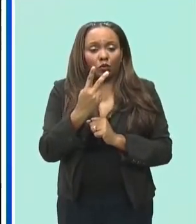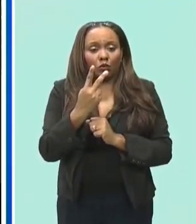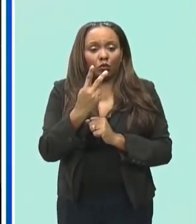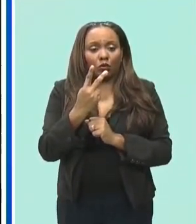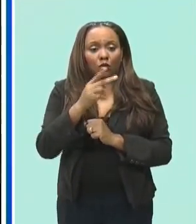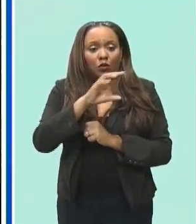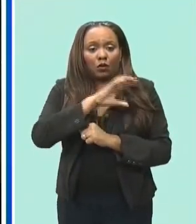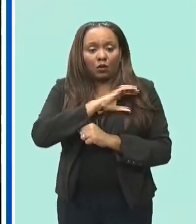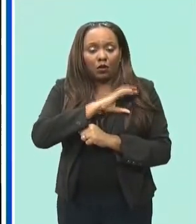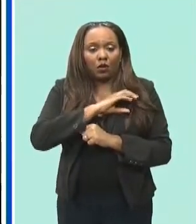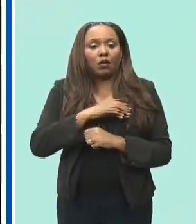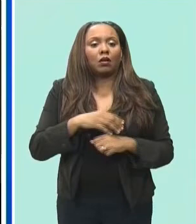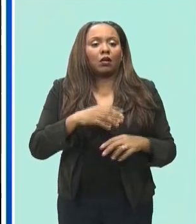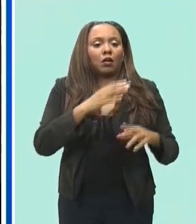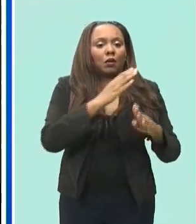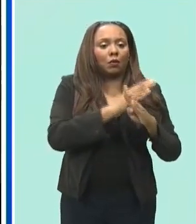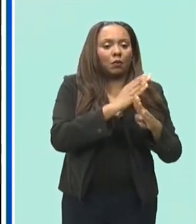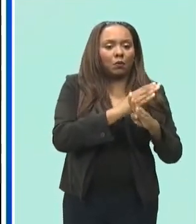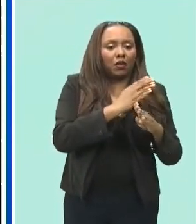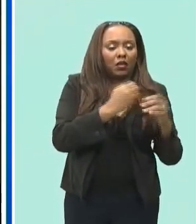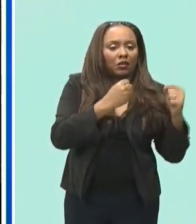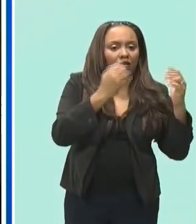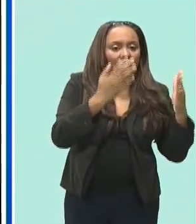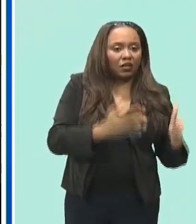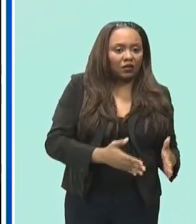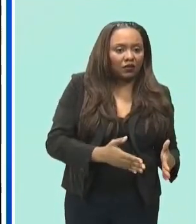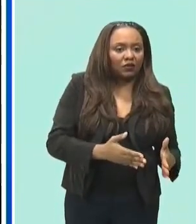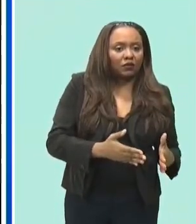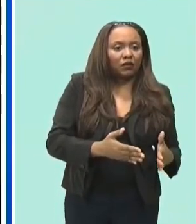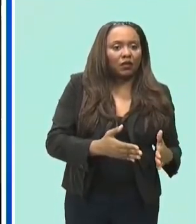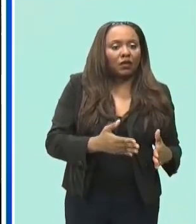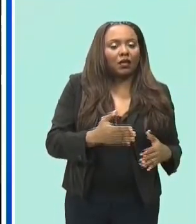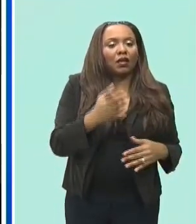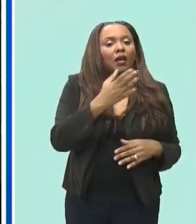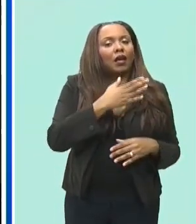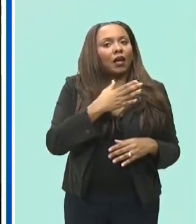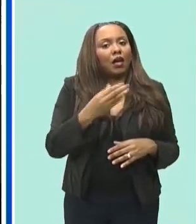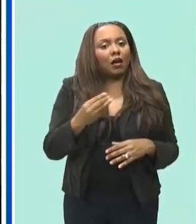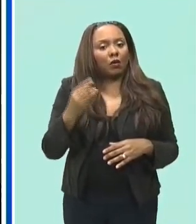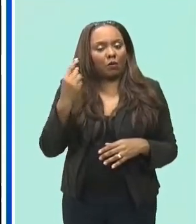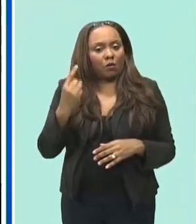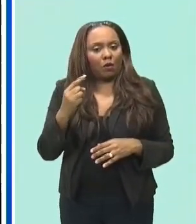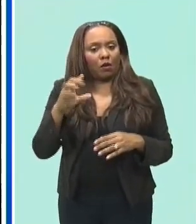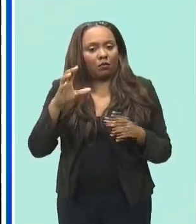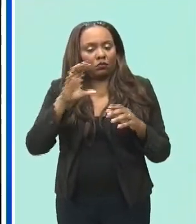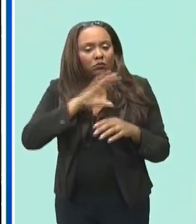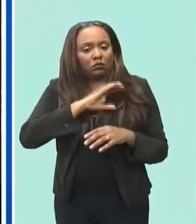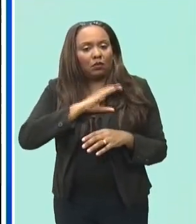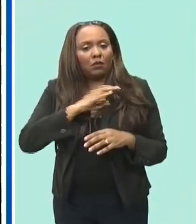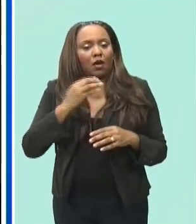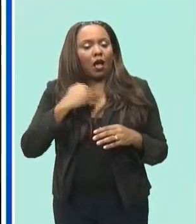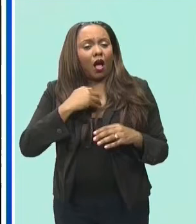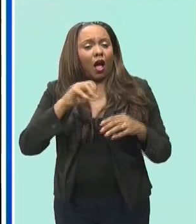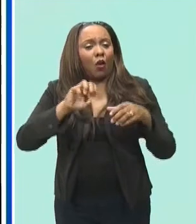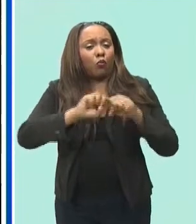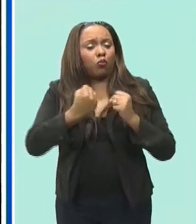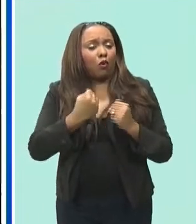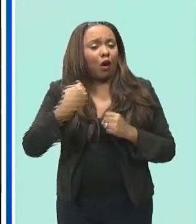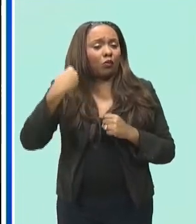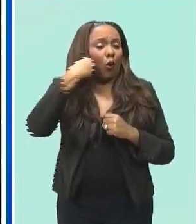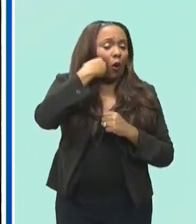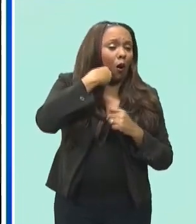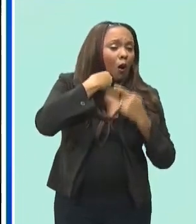bus driver and his conductor ended with one of the officers suffering a broken jaw the incident